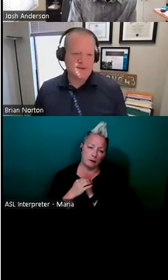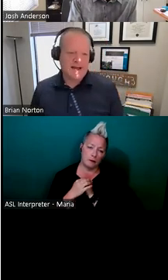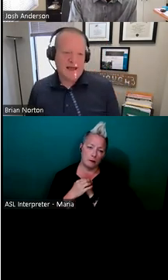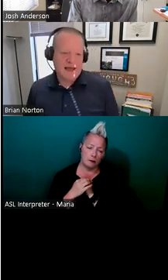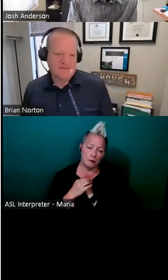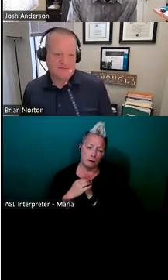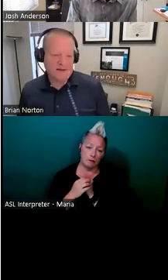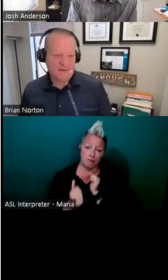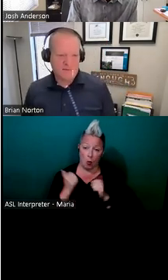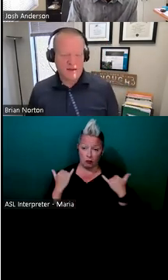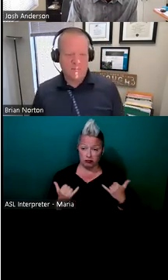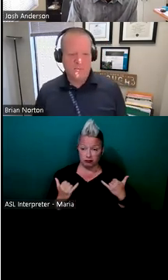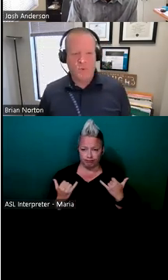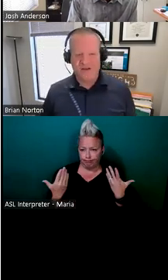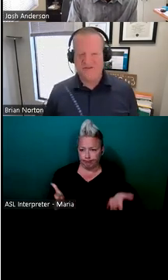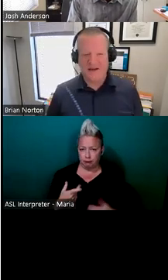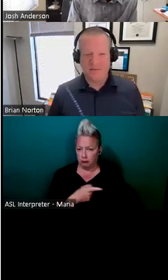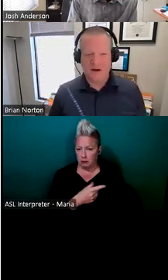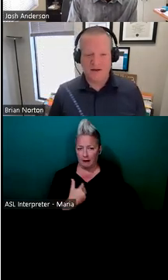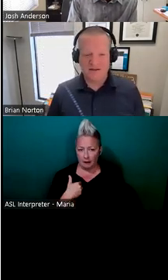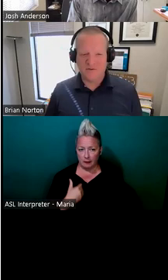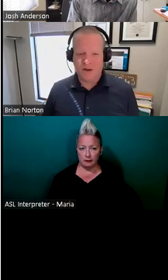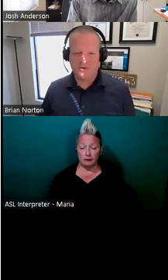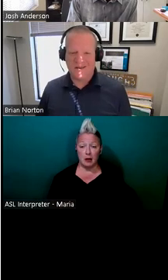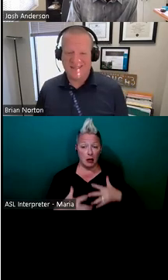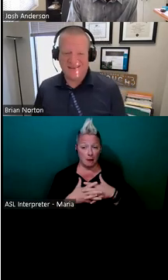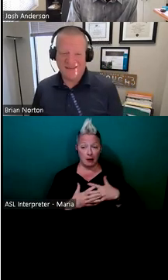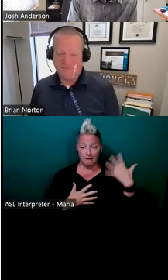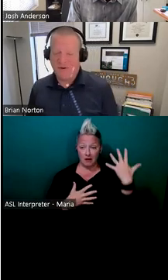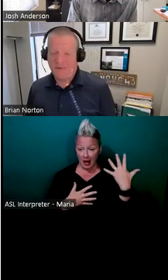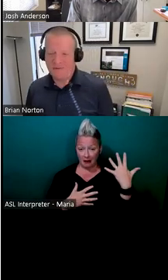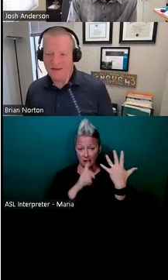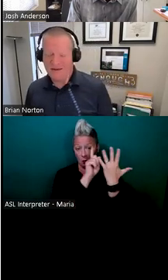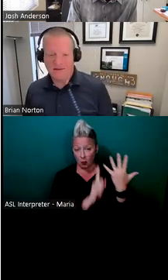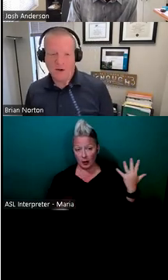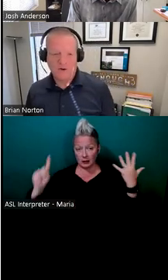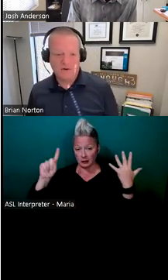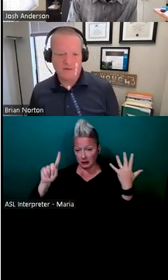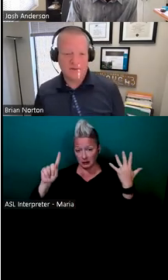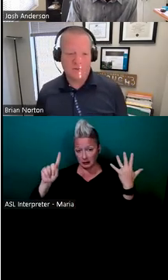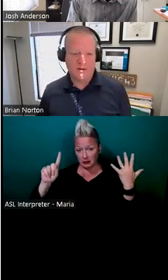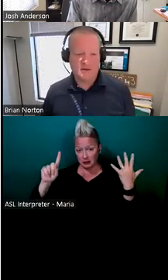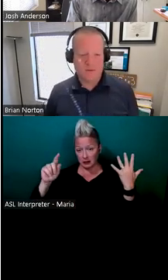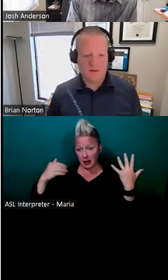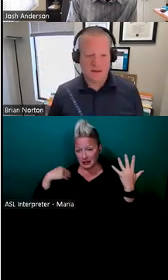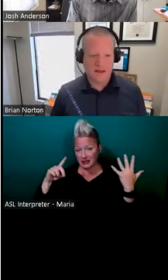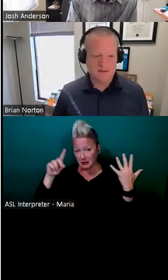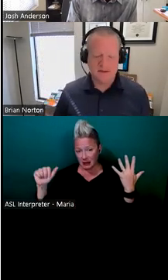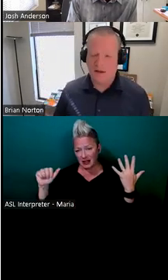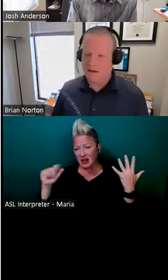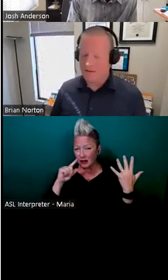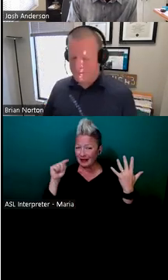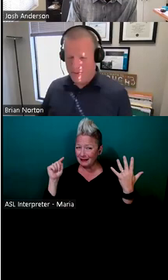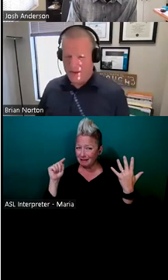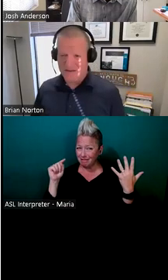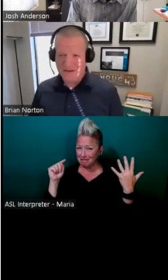the things that I have. Um, one in five Americans have 20%. I think that's probably lower than what it really is.